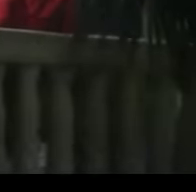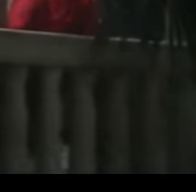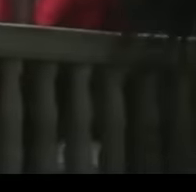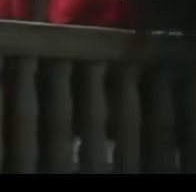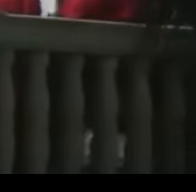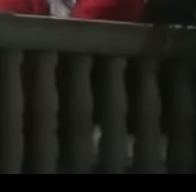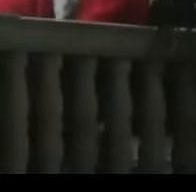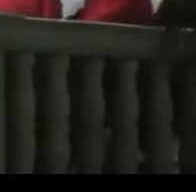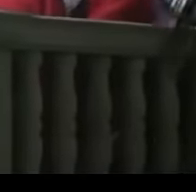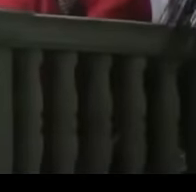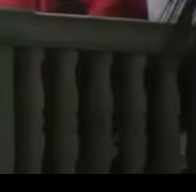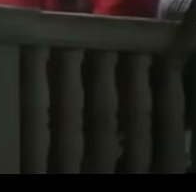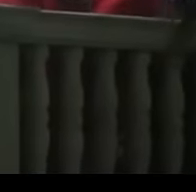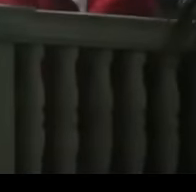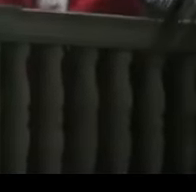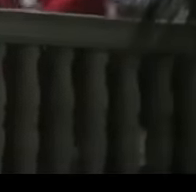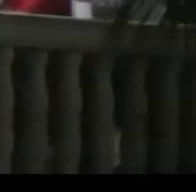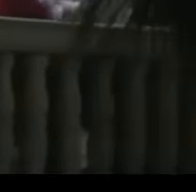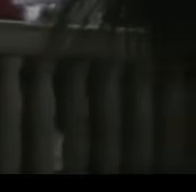Yeah.